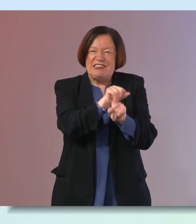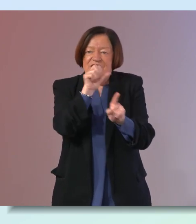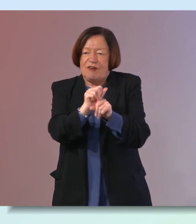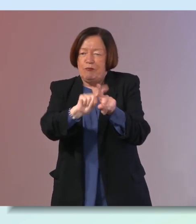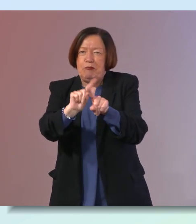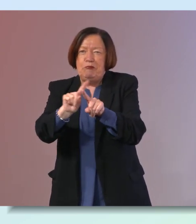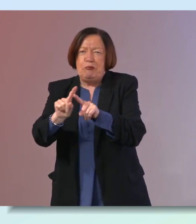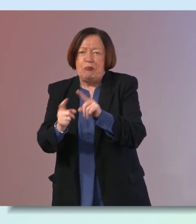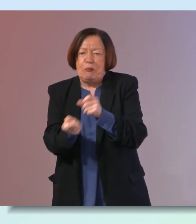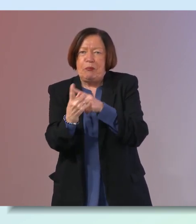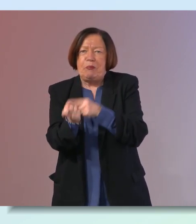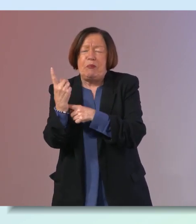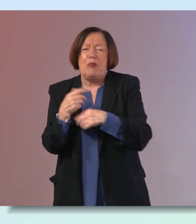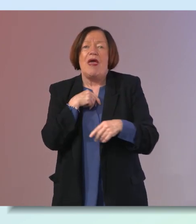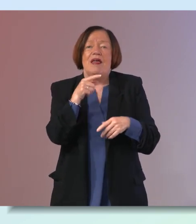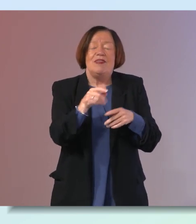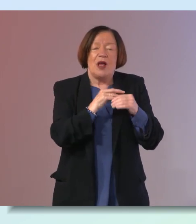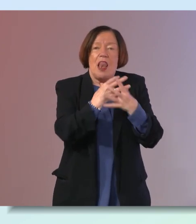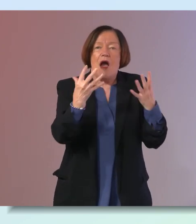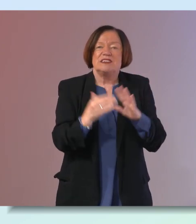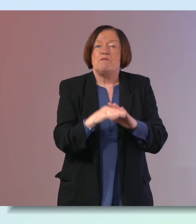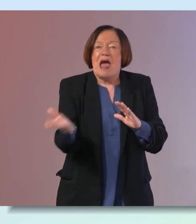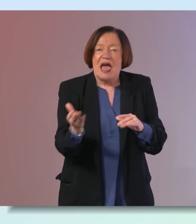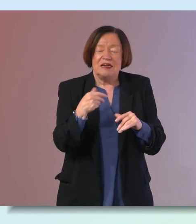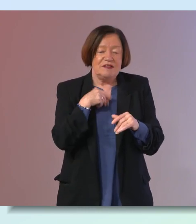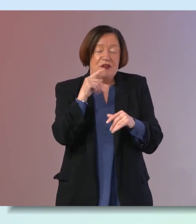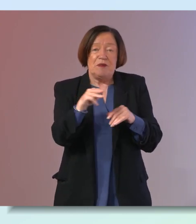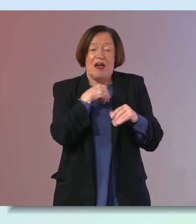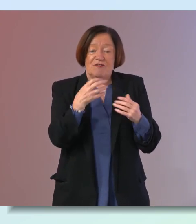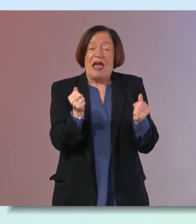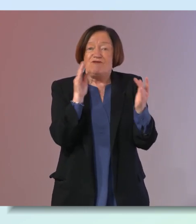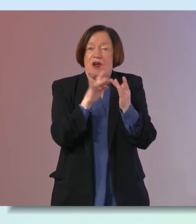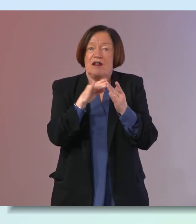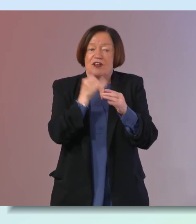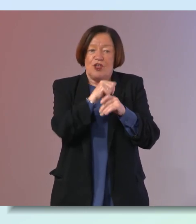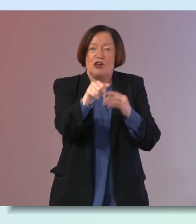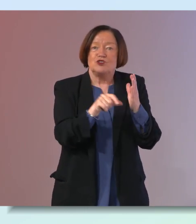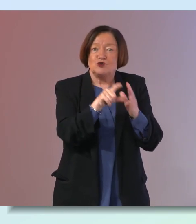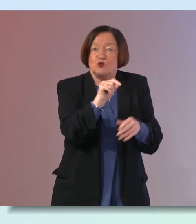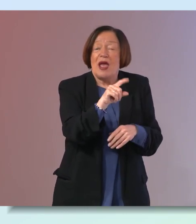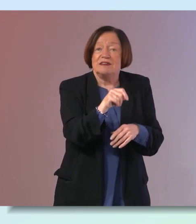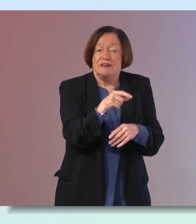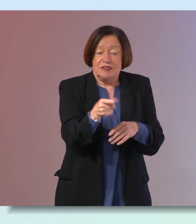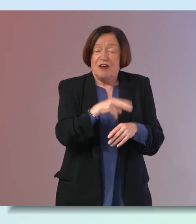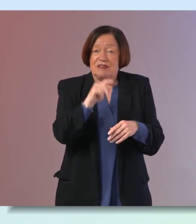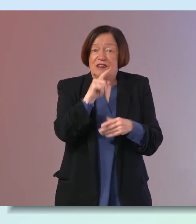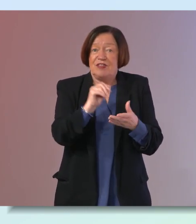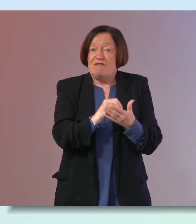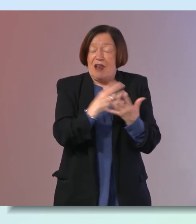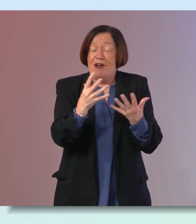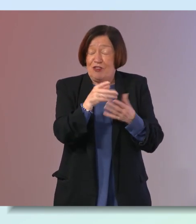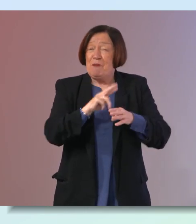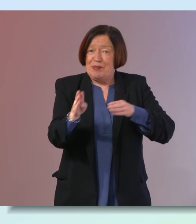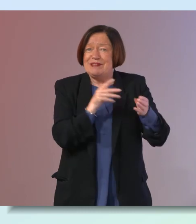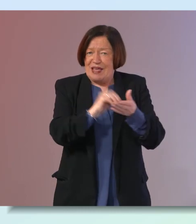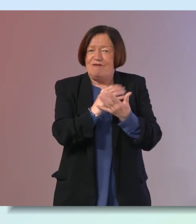but often we get more demands you i think of people that i have contact with who are in their 20s and it's not to say they don't have a lot of things going on in